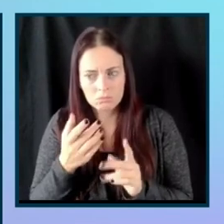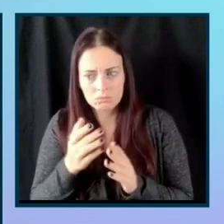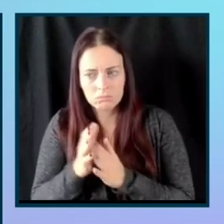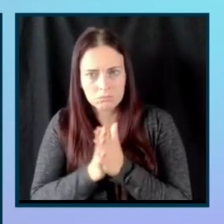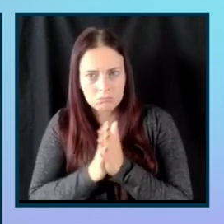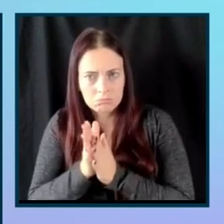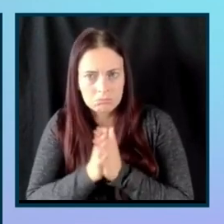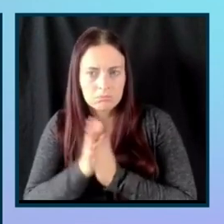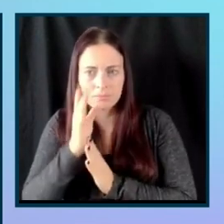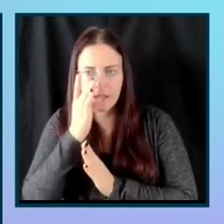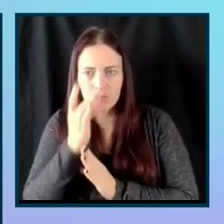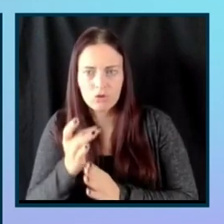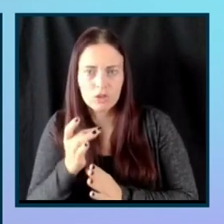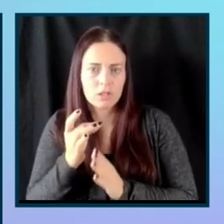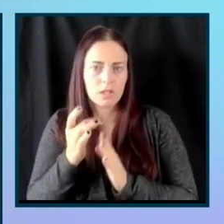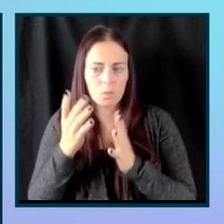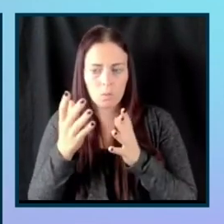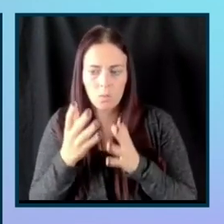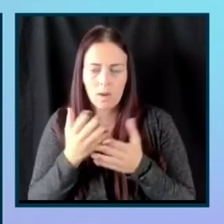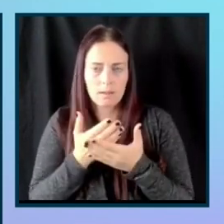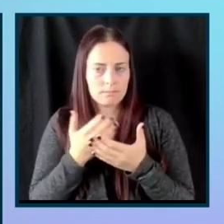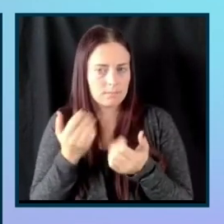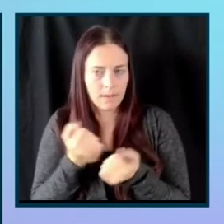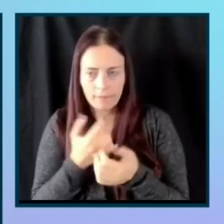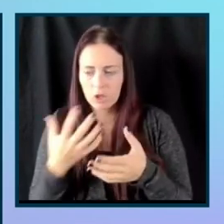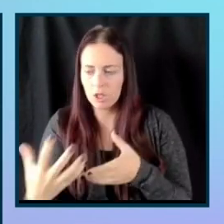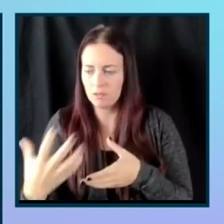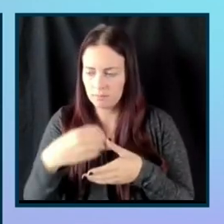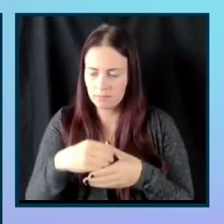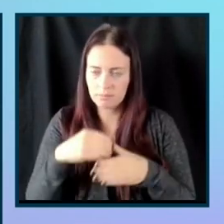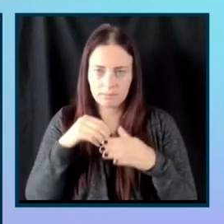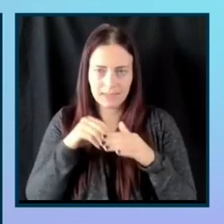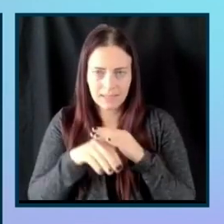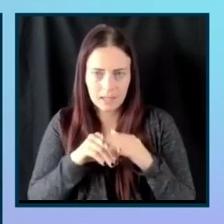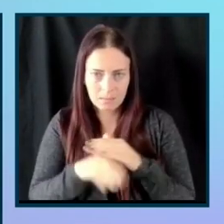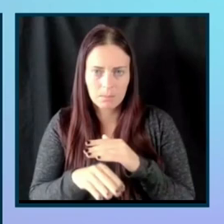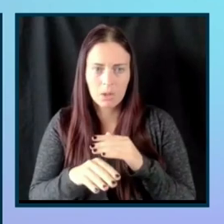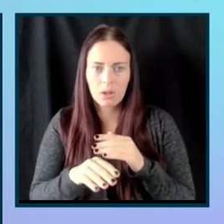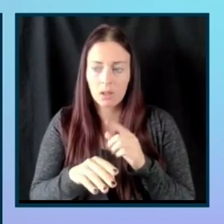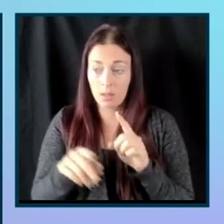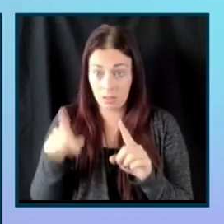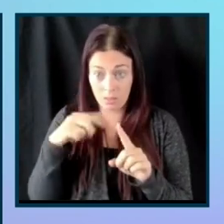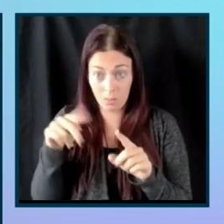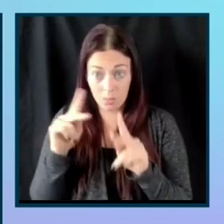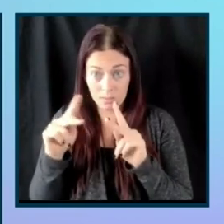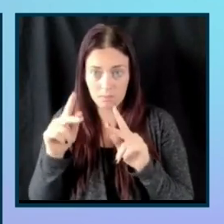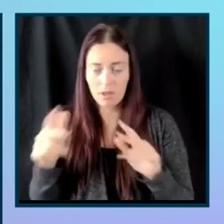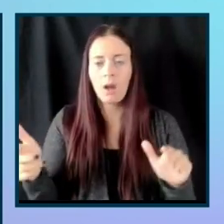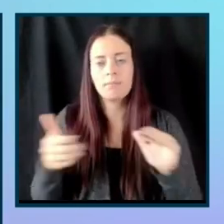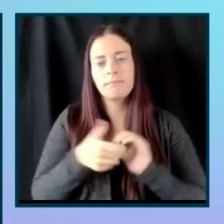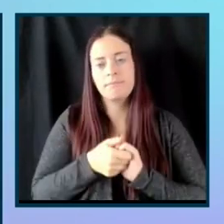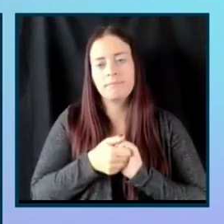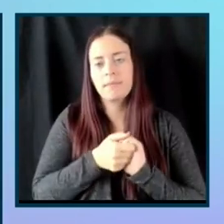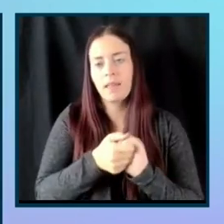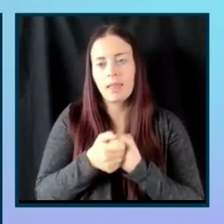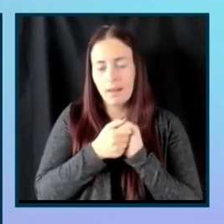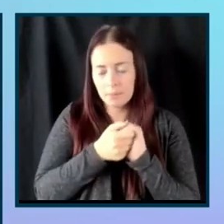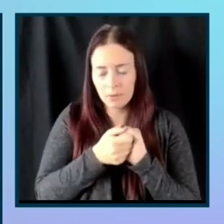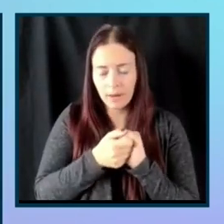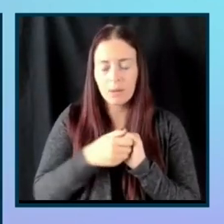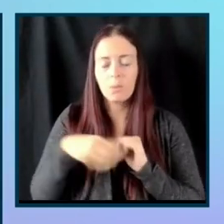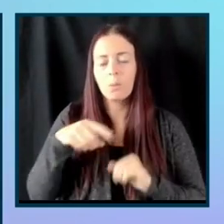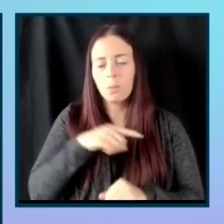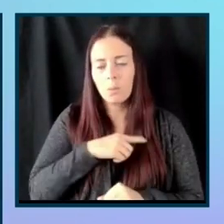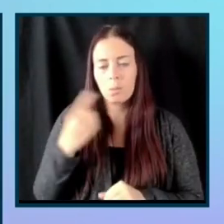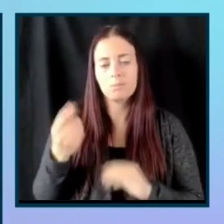inclusivity and inclusive products and be able to collaborate with them, which is exactly what we do. We collaborate